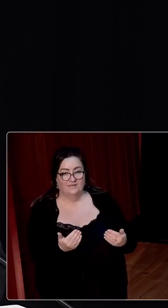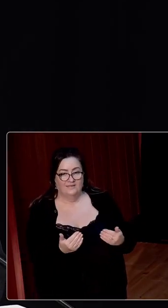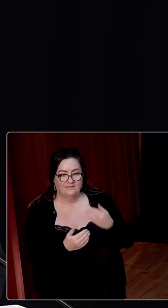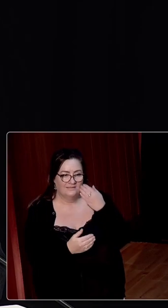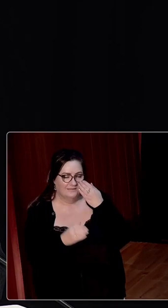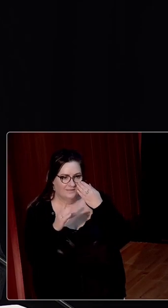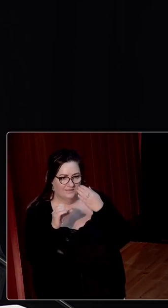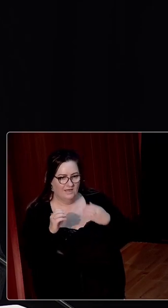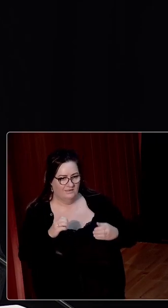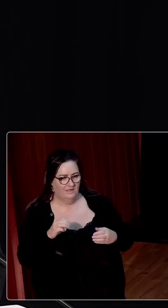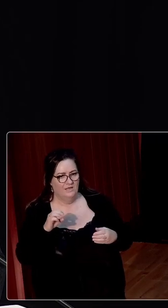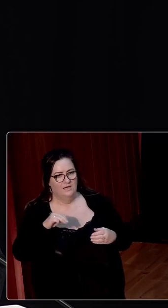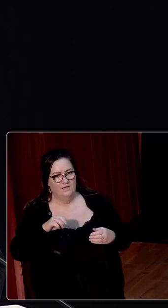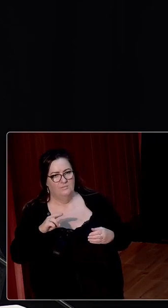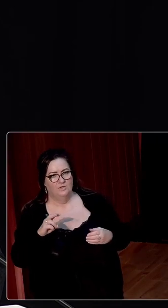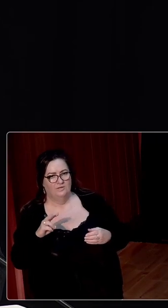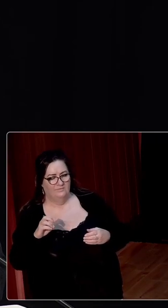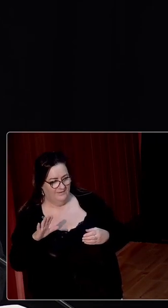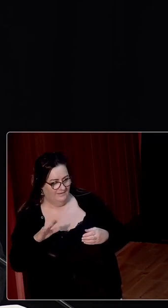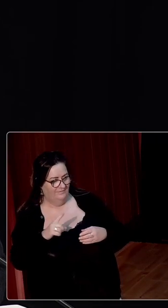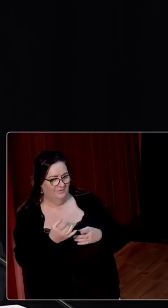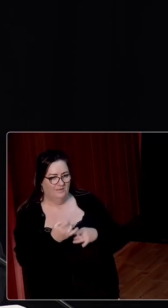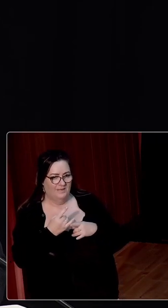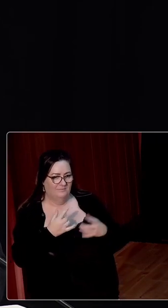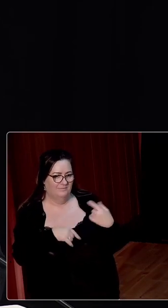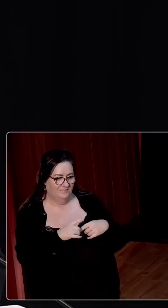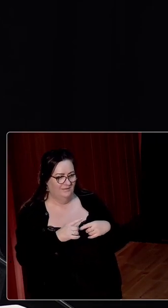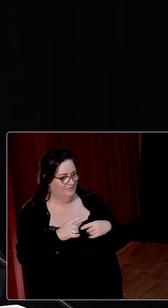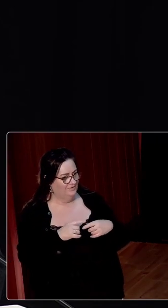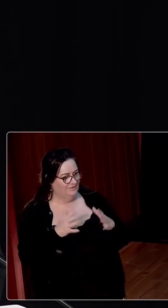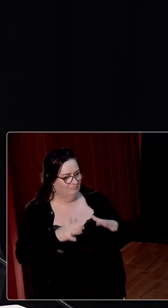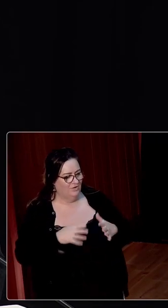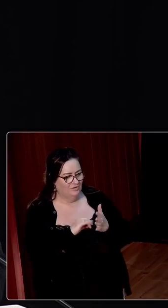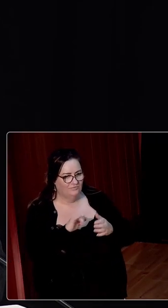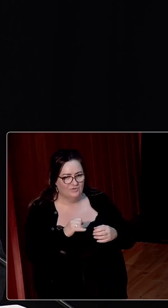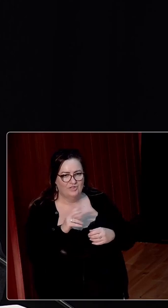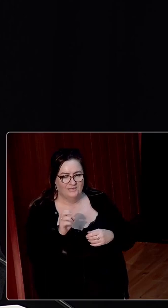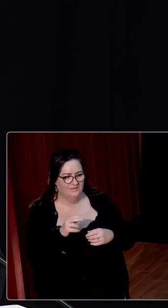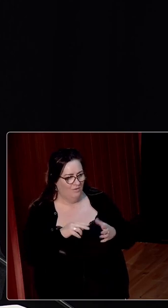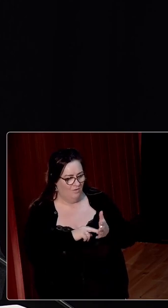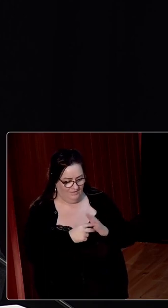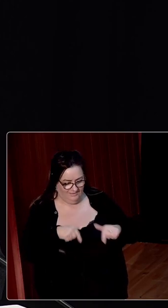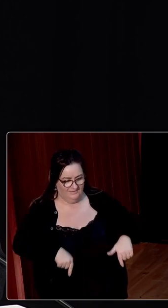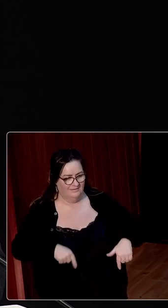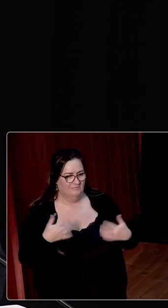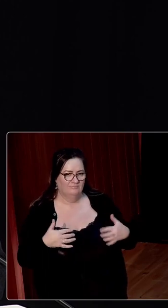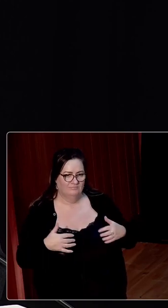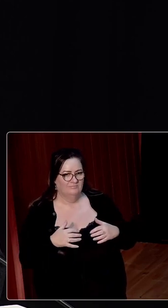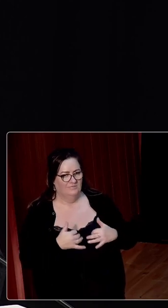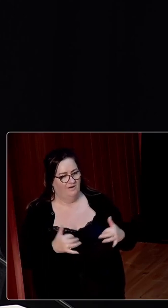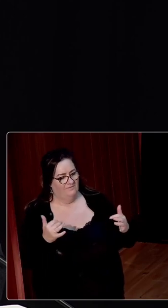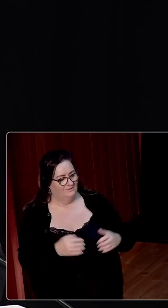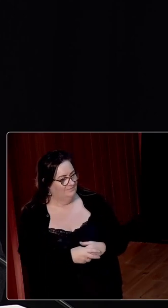thanks to Conor Mulva and to Jenny Costlow for their Herculean efforts at bringing this wonderful conference together. The institutional significance